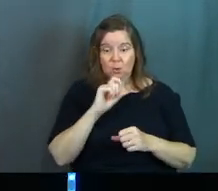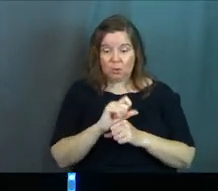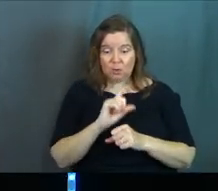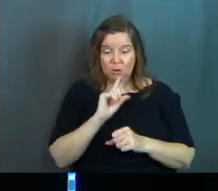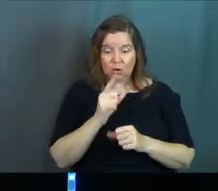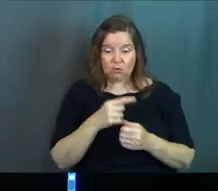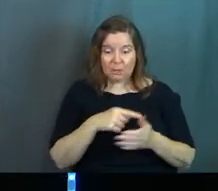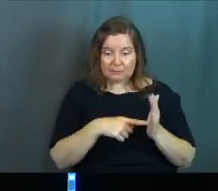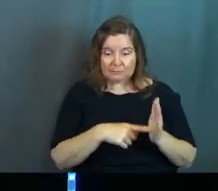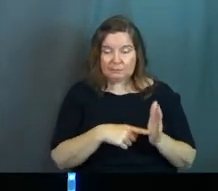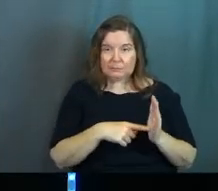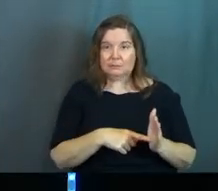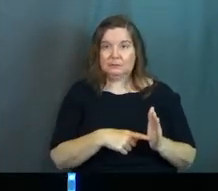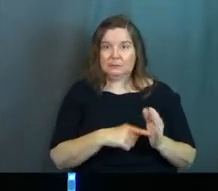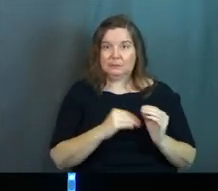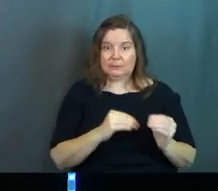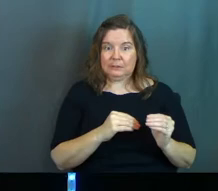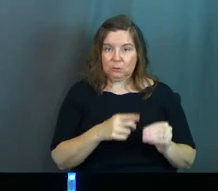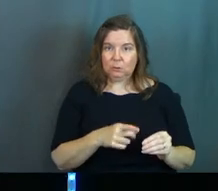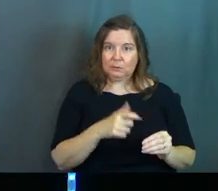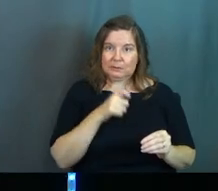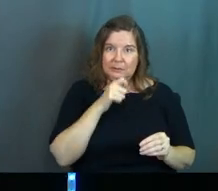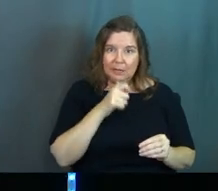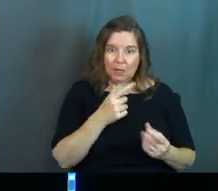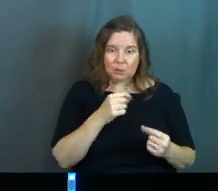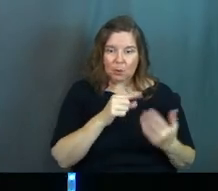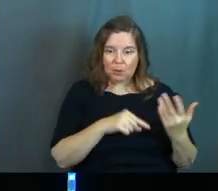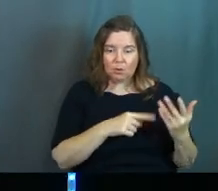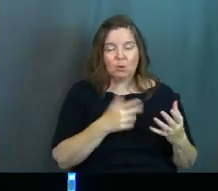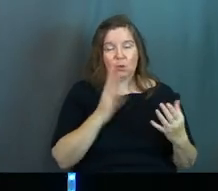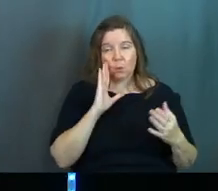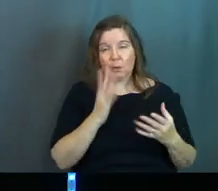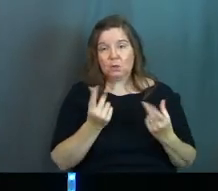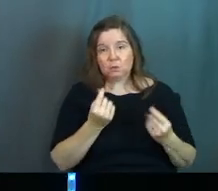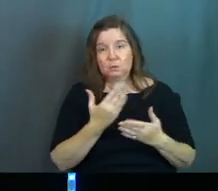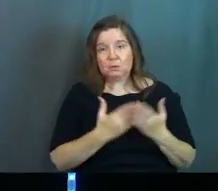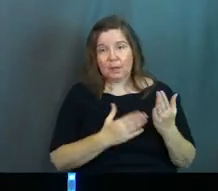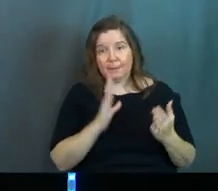really hard, trying to get you not to do, you're going to do some of them.